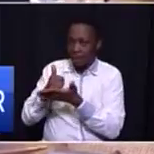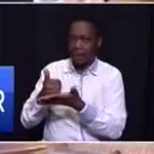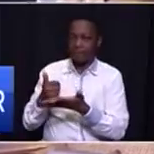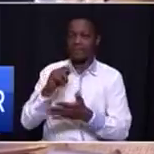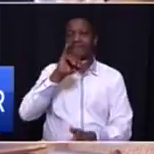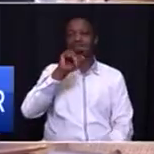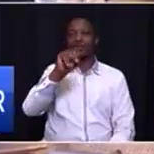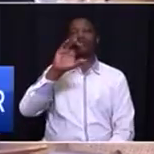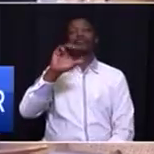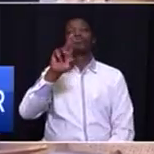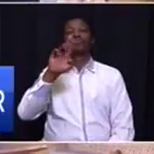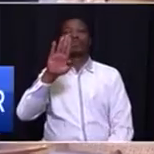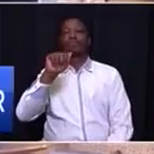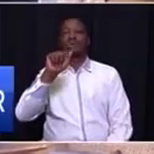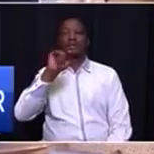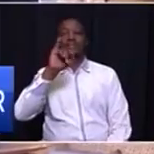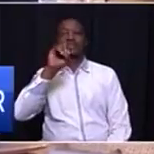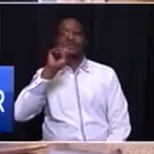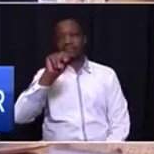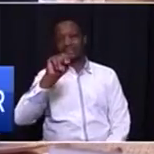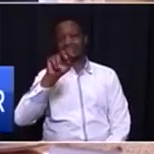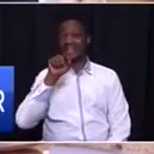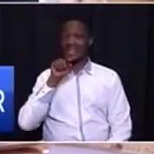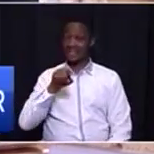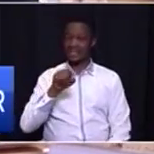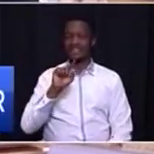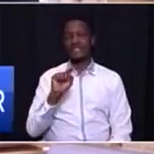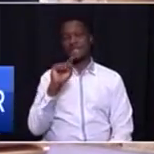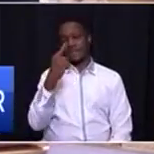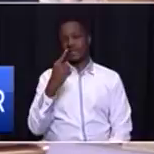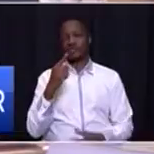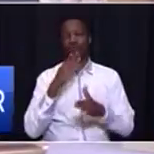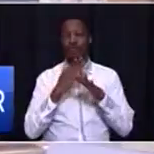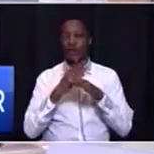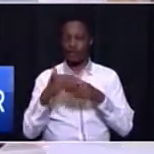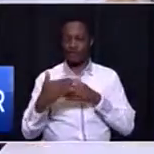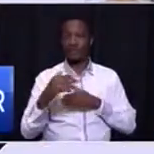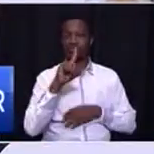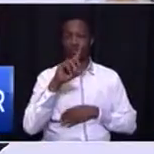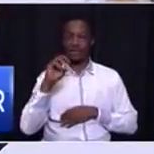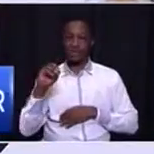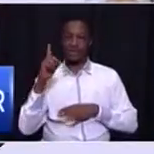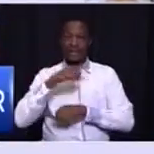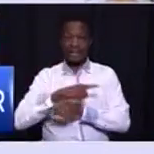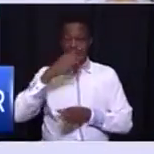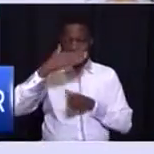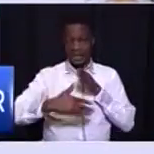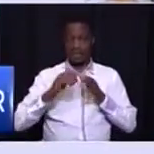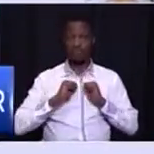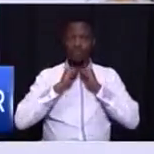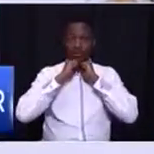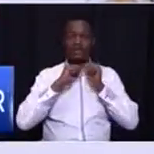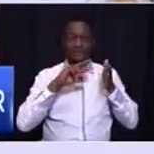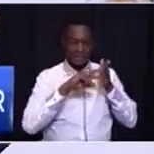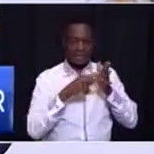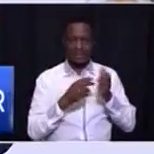So this is his first job of the first 100 days. That is by the end of August. That plan